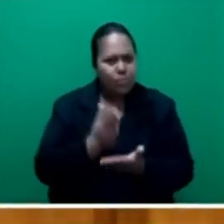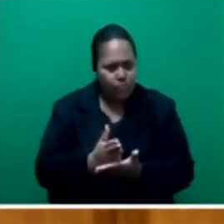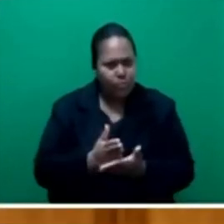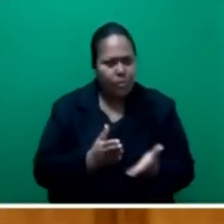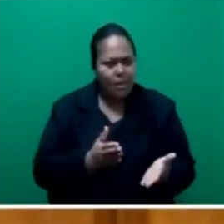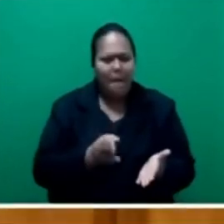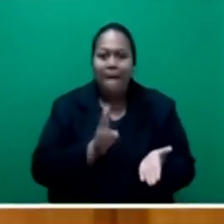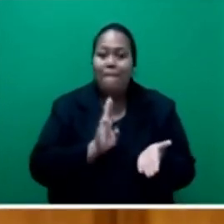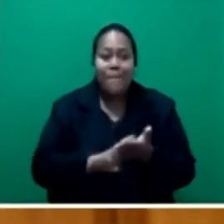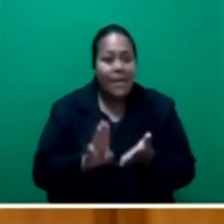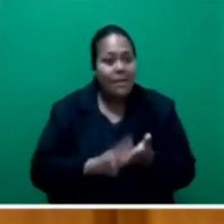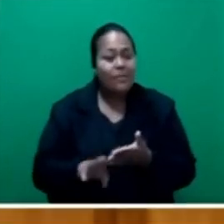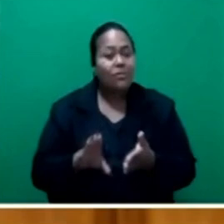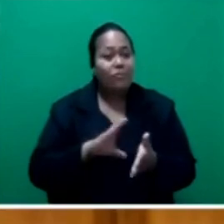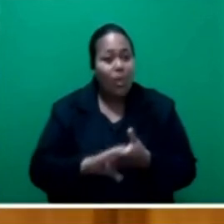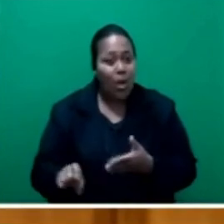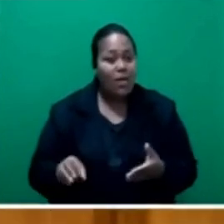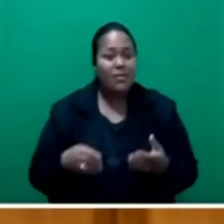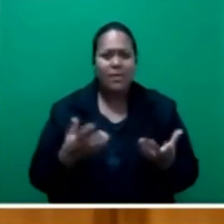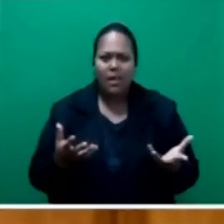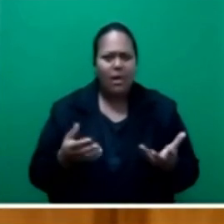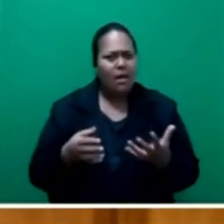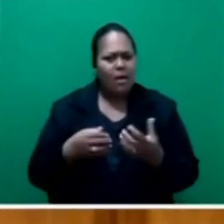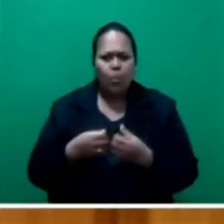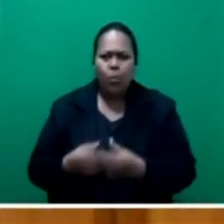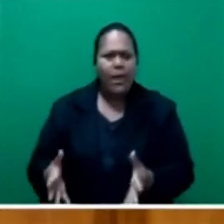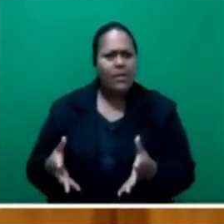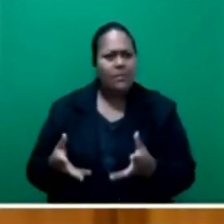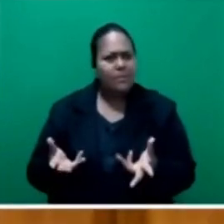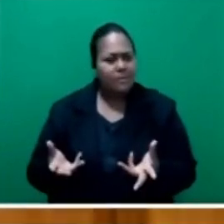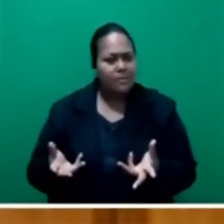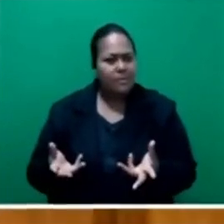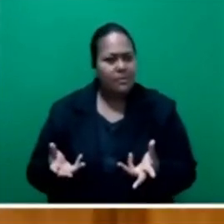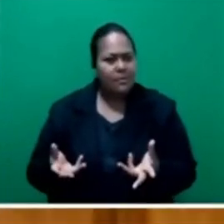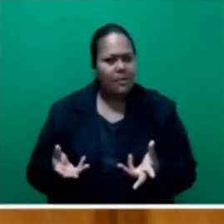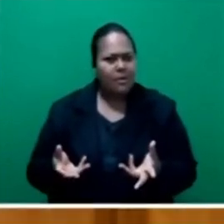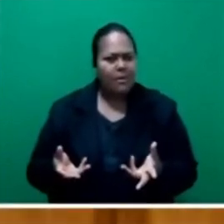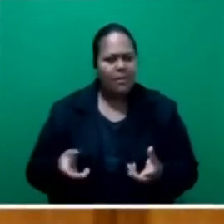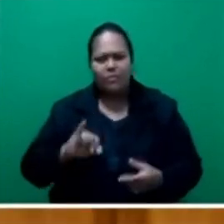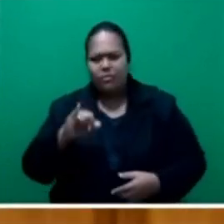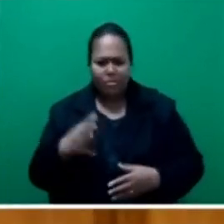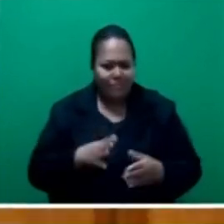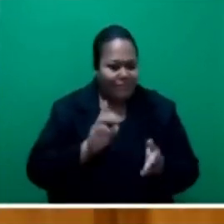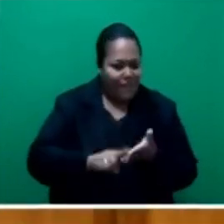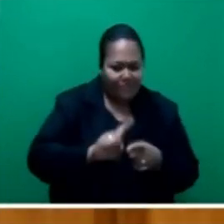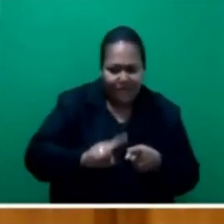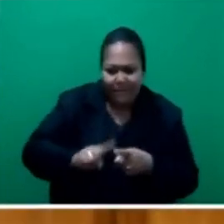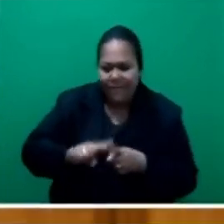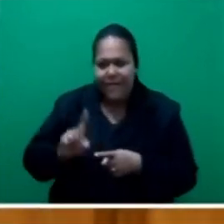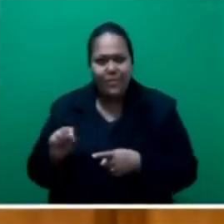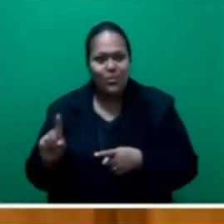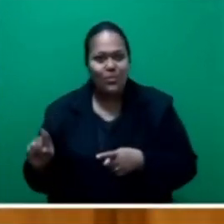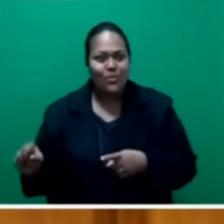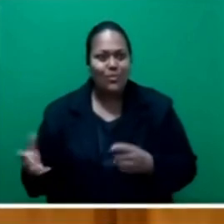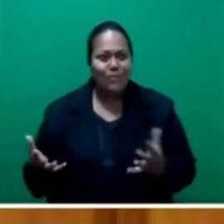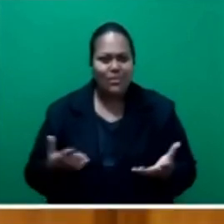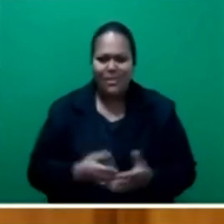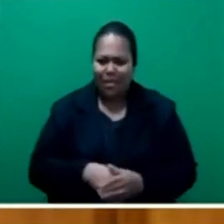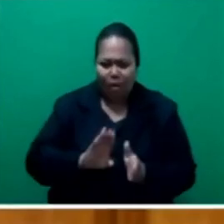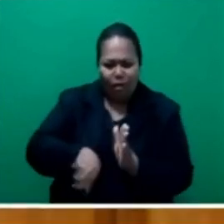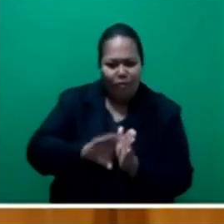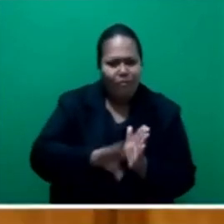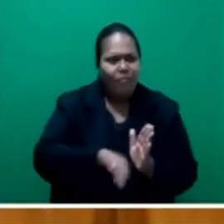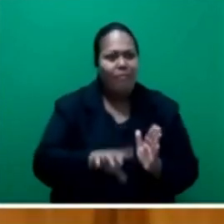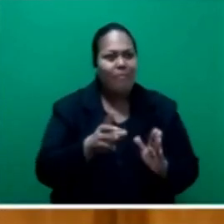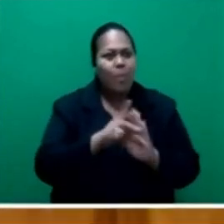not have been squandered. Millions of dollars would not have been squandered on hastily put together and hastily removed policies,